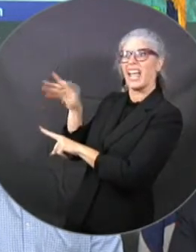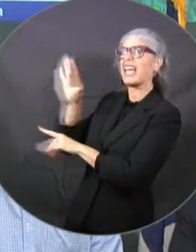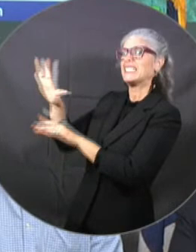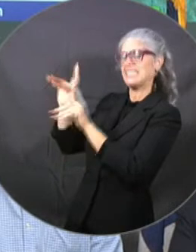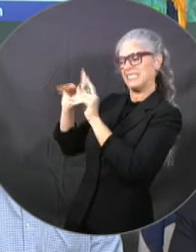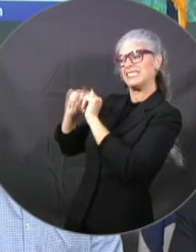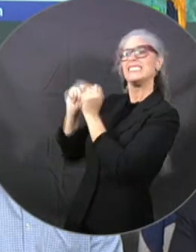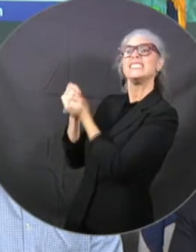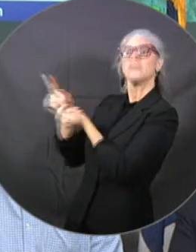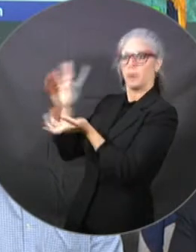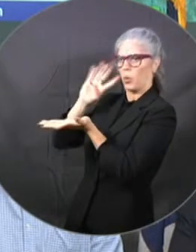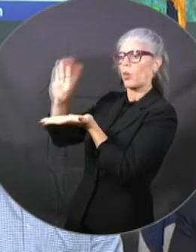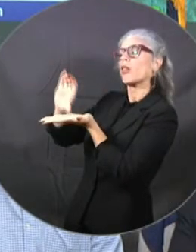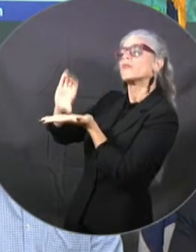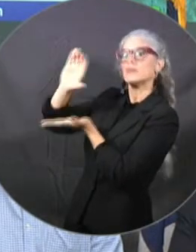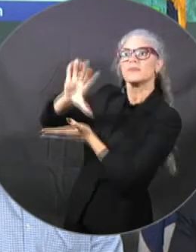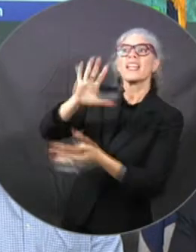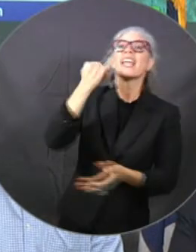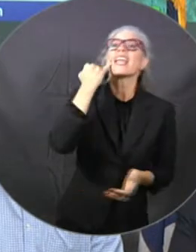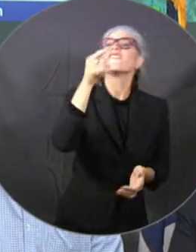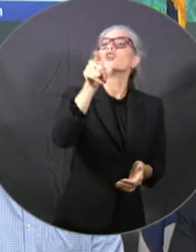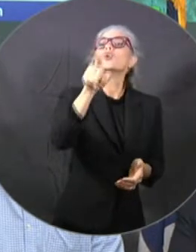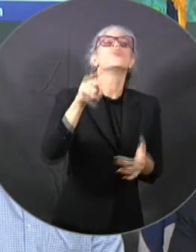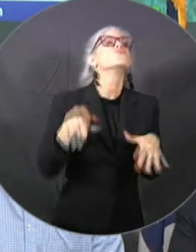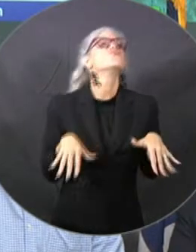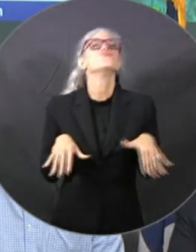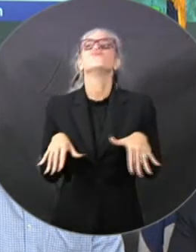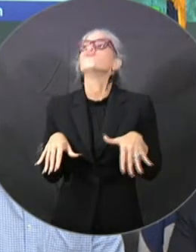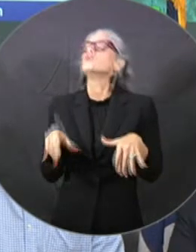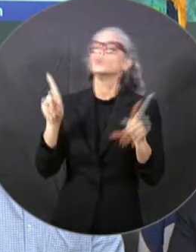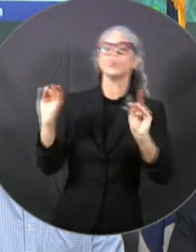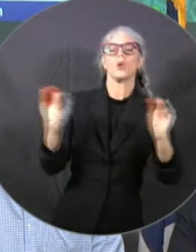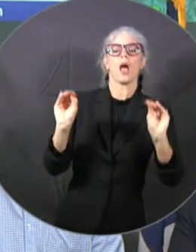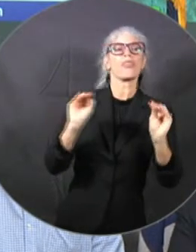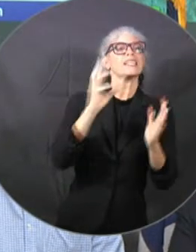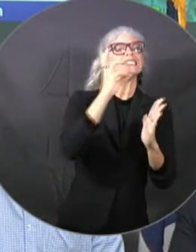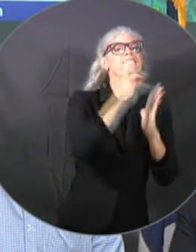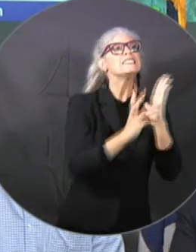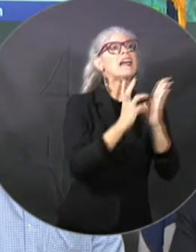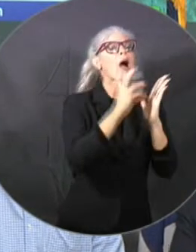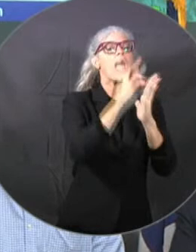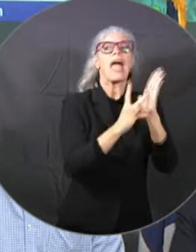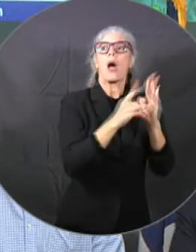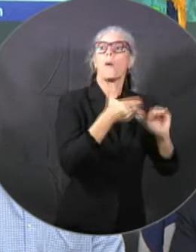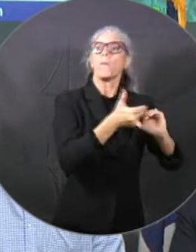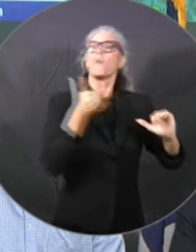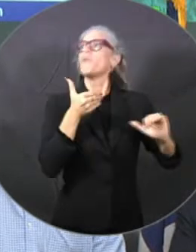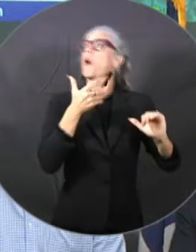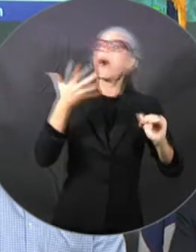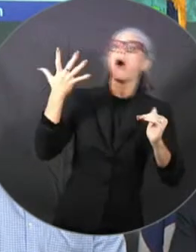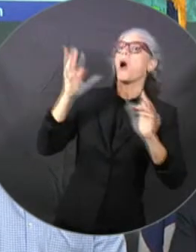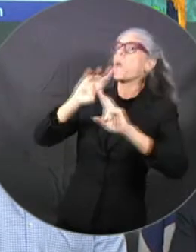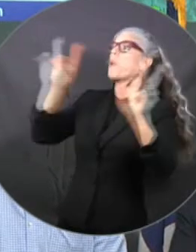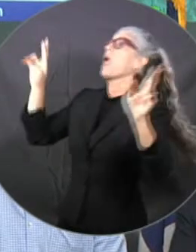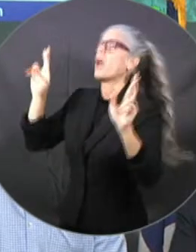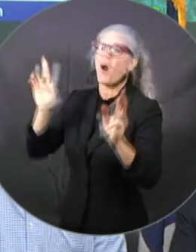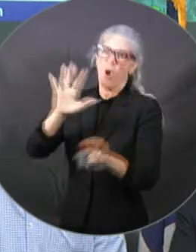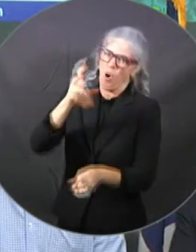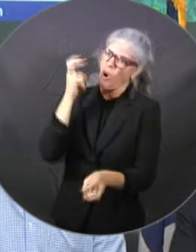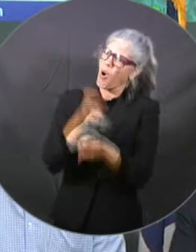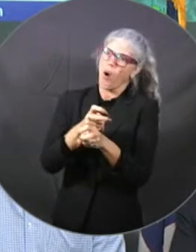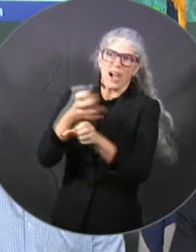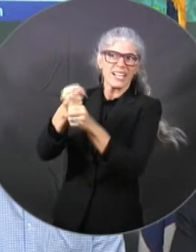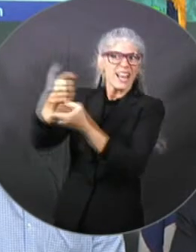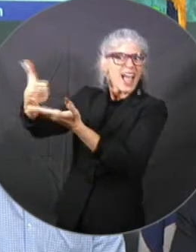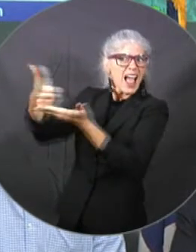hours before the storm hits, it's going to be much more difficult to make that happen. So so tell us what your needs are, submit those requests.